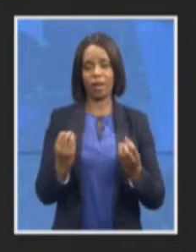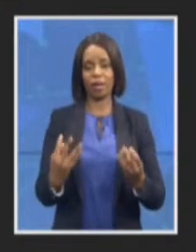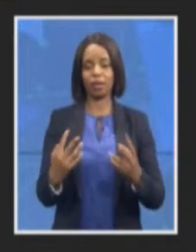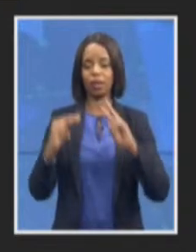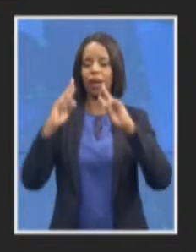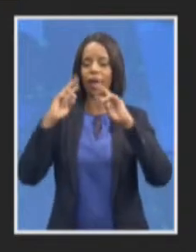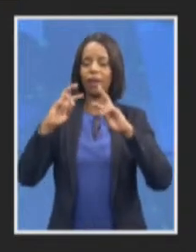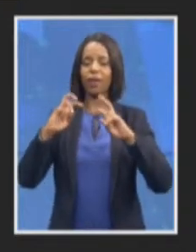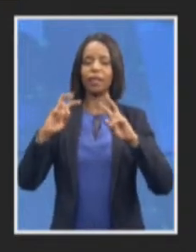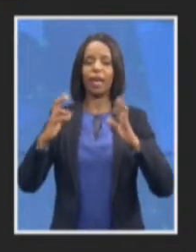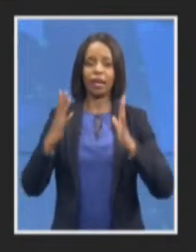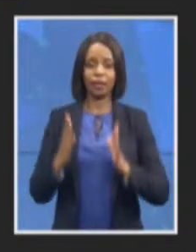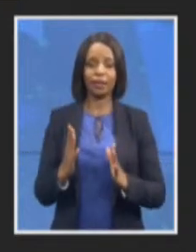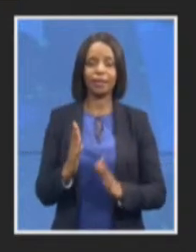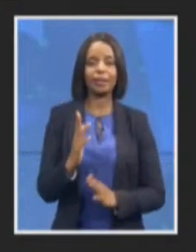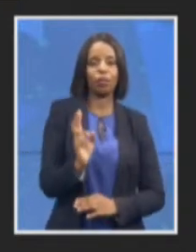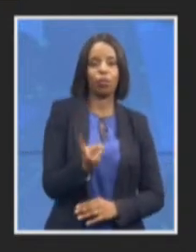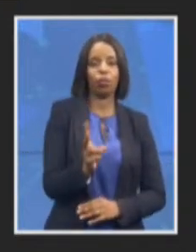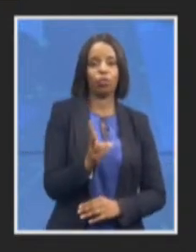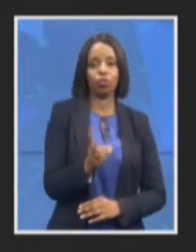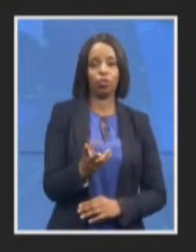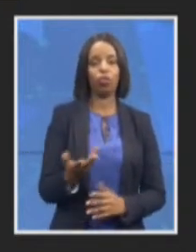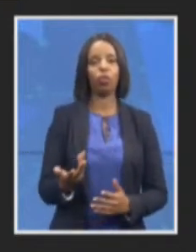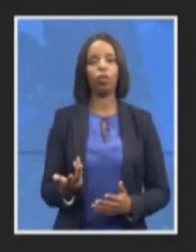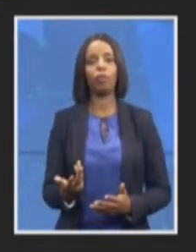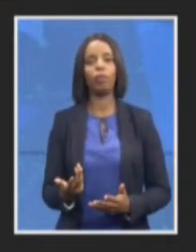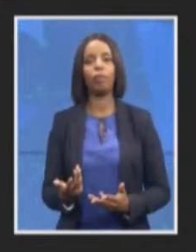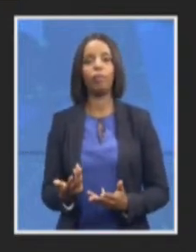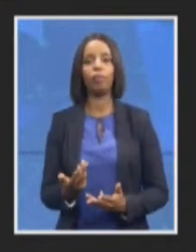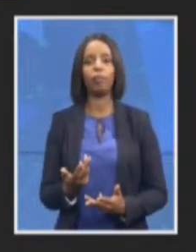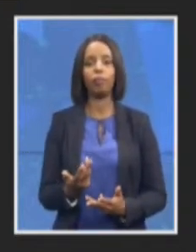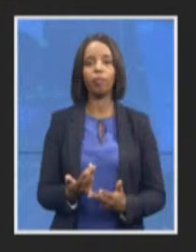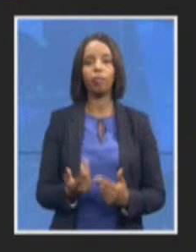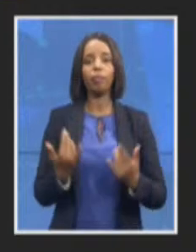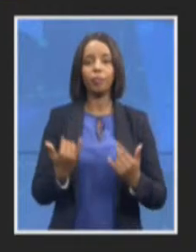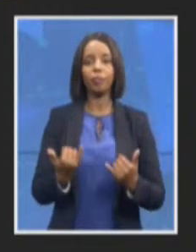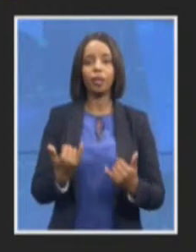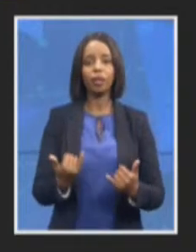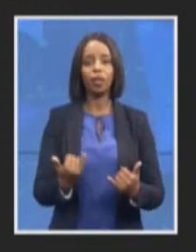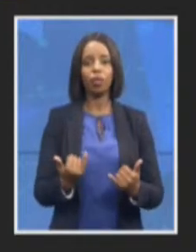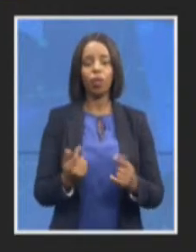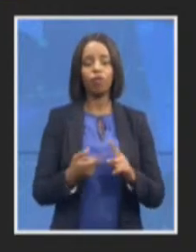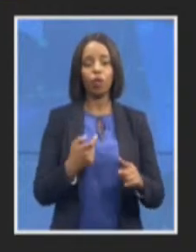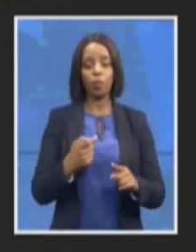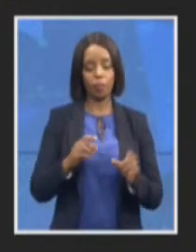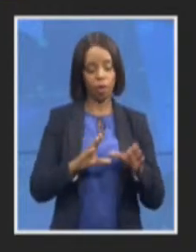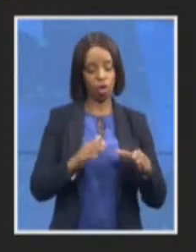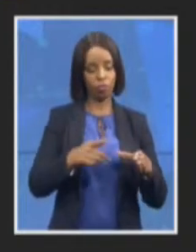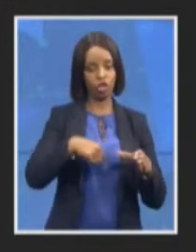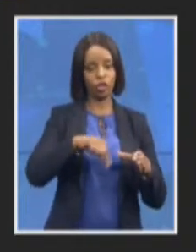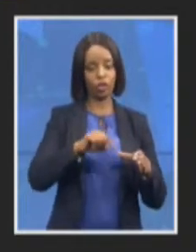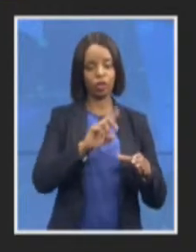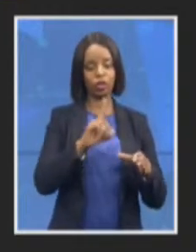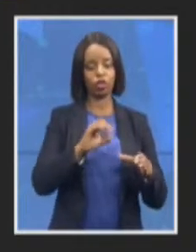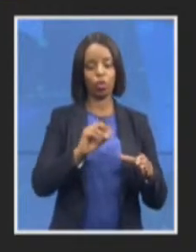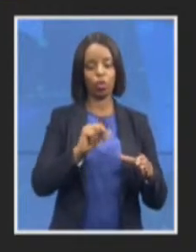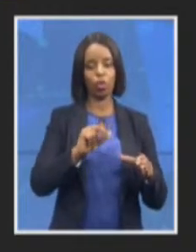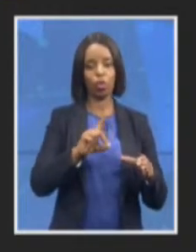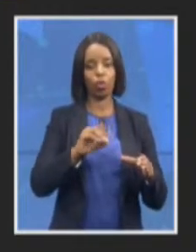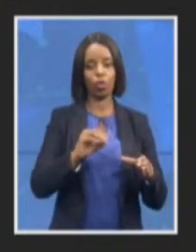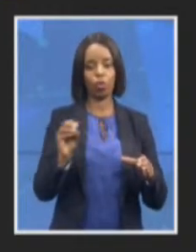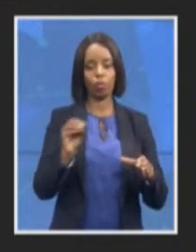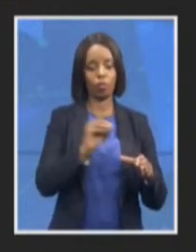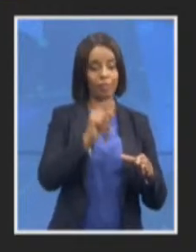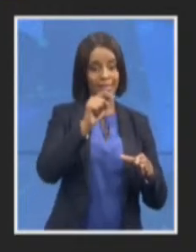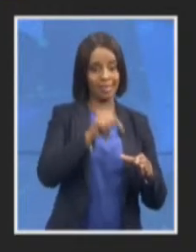lawyers that are moving across from the Zondo commission but also the transfer of the digital forensic lab which is a really